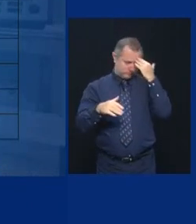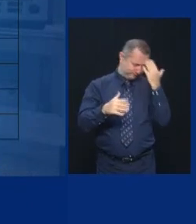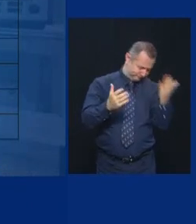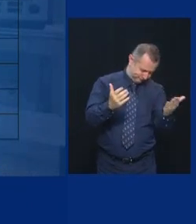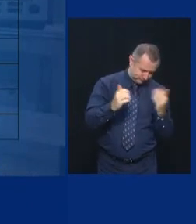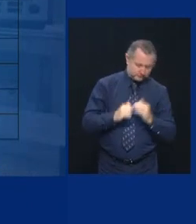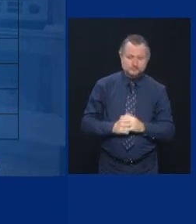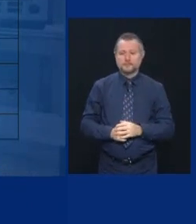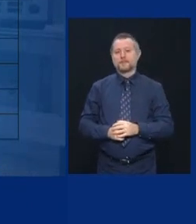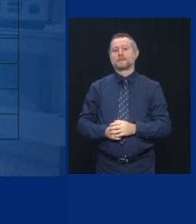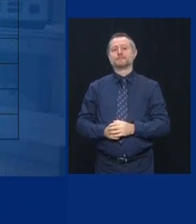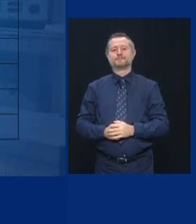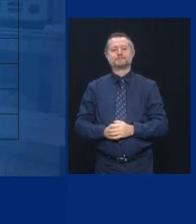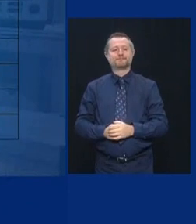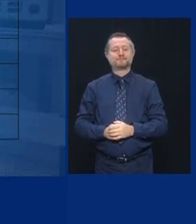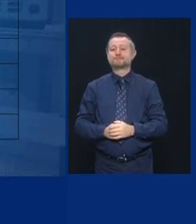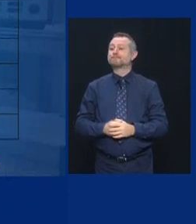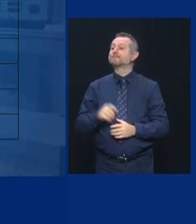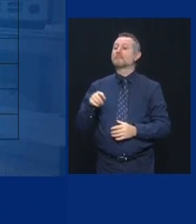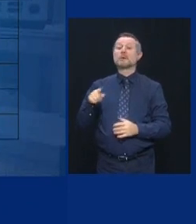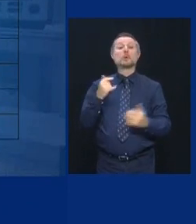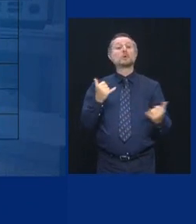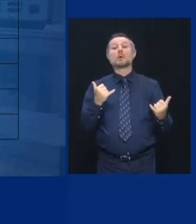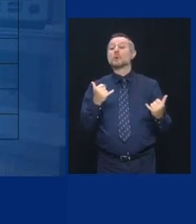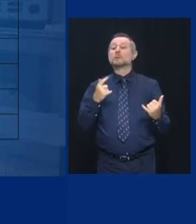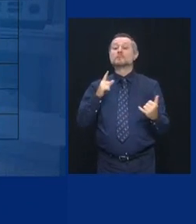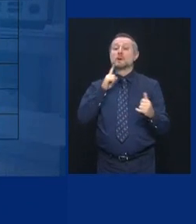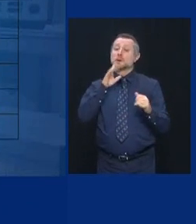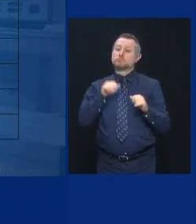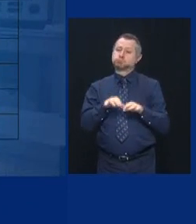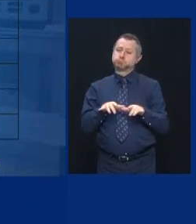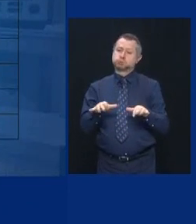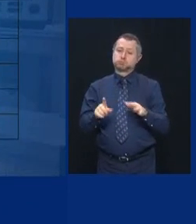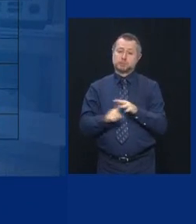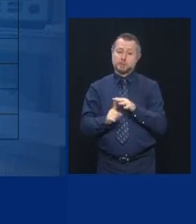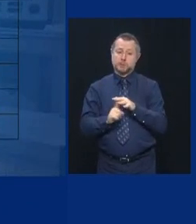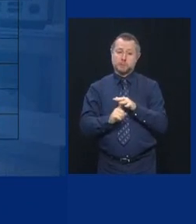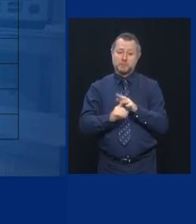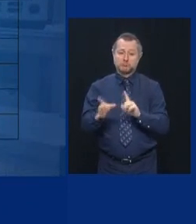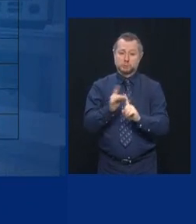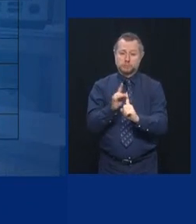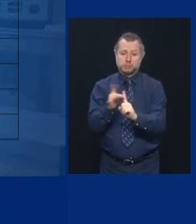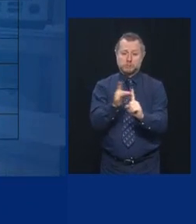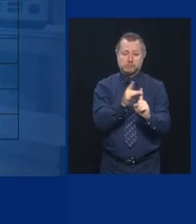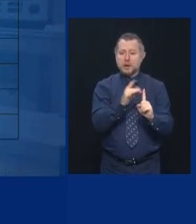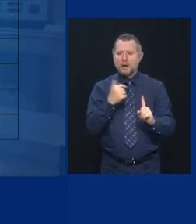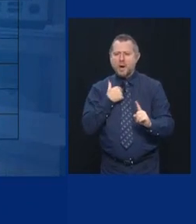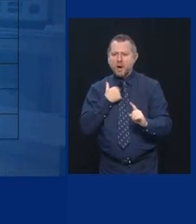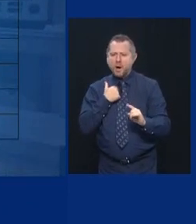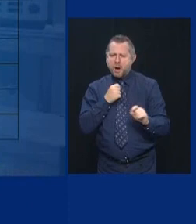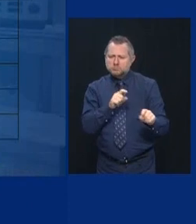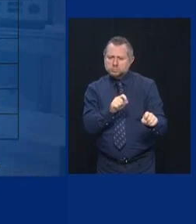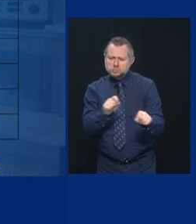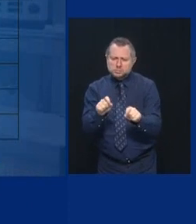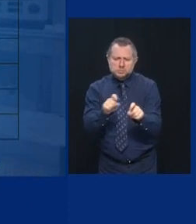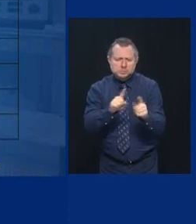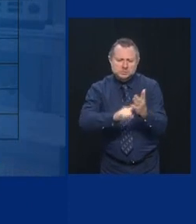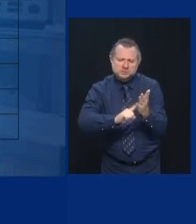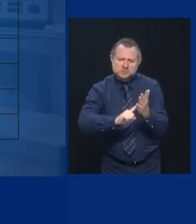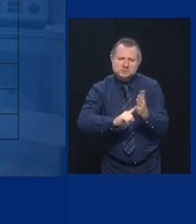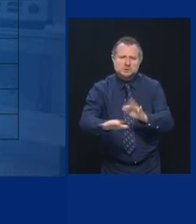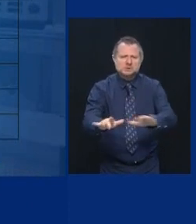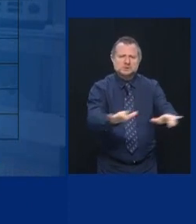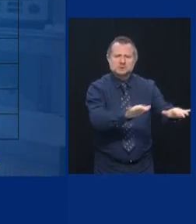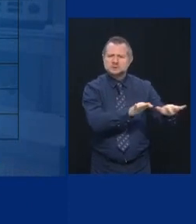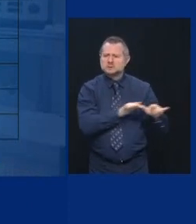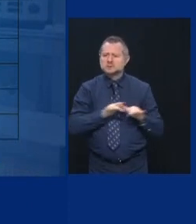We're oversampling in the hotspots, and we're testing all across the state. The 20 hotspot